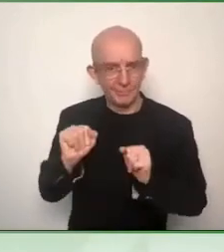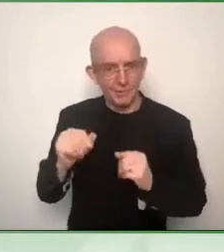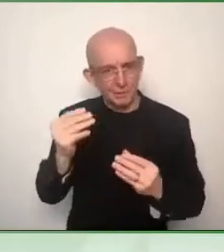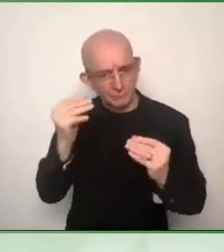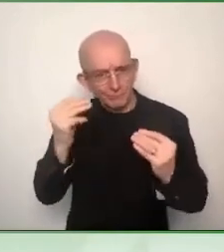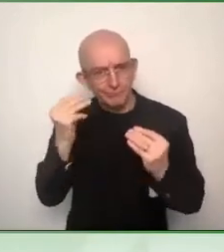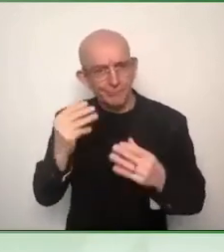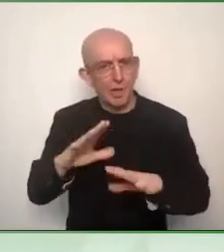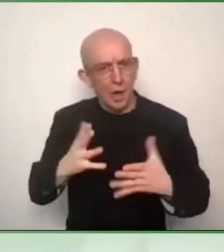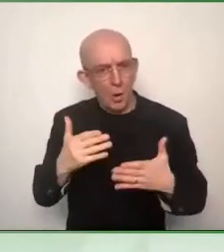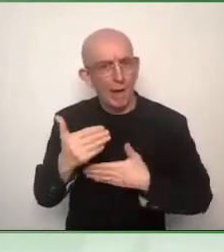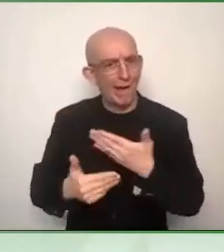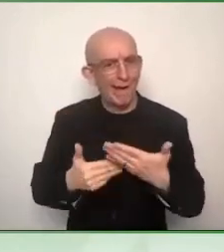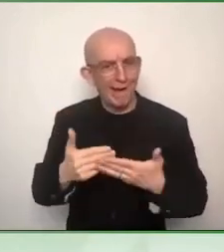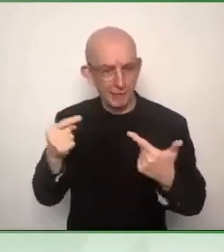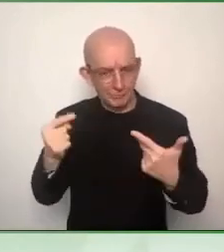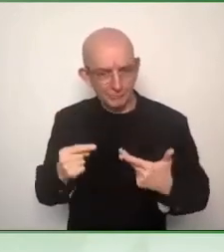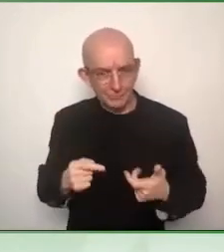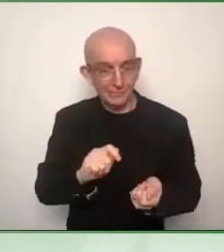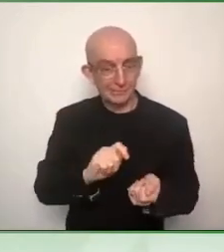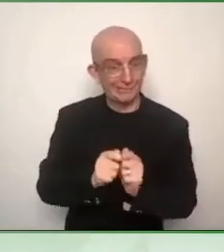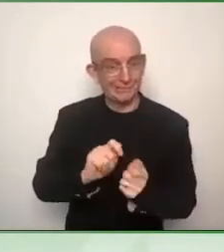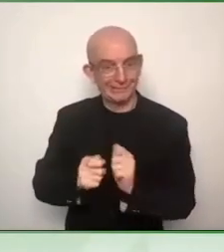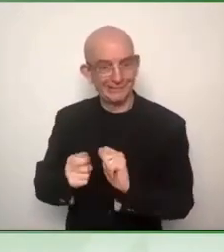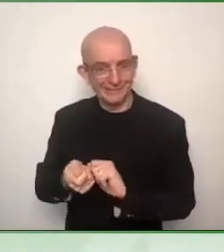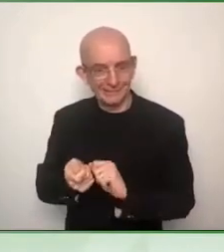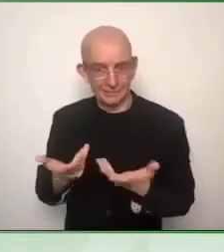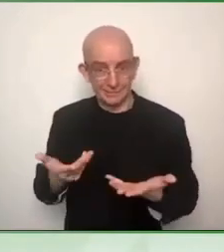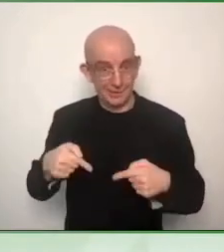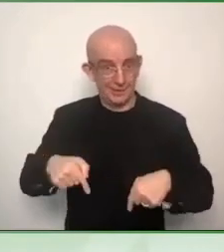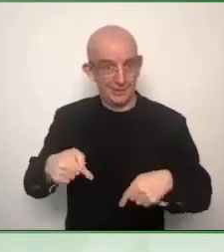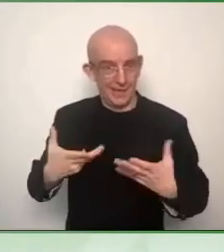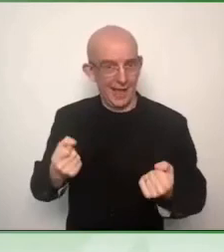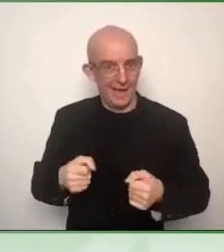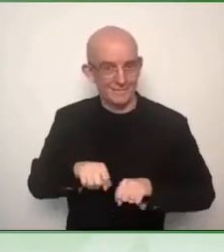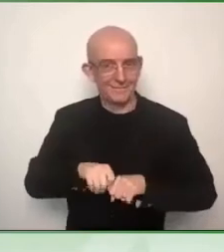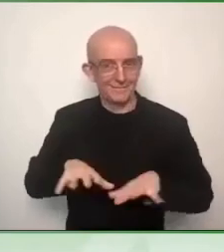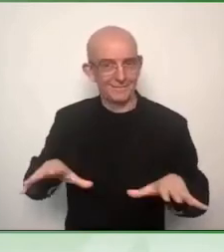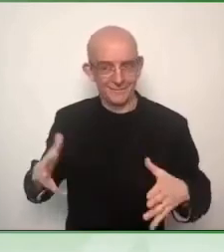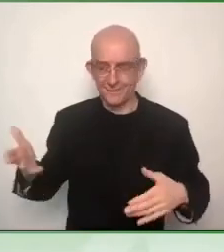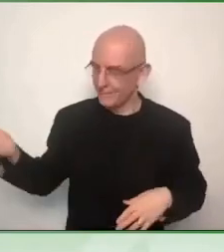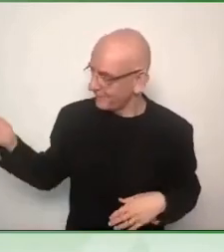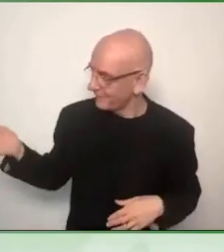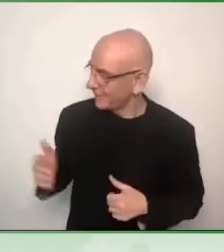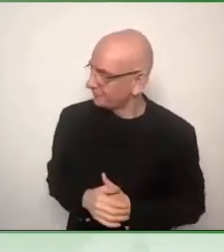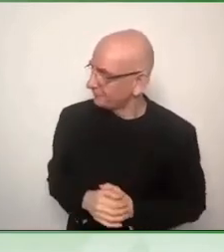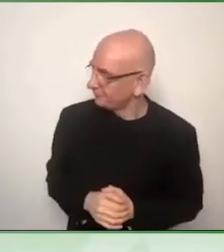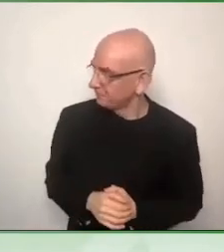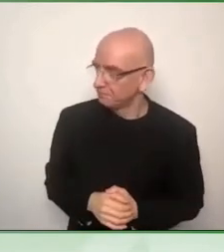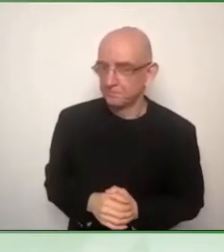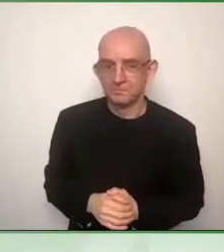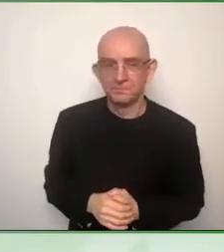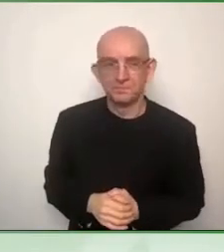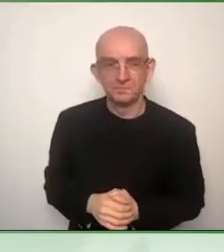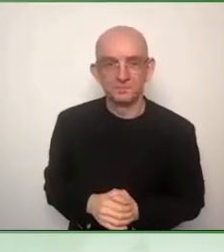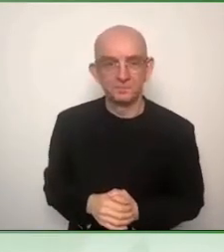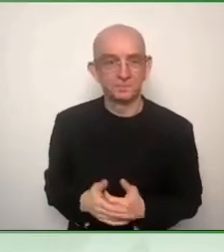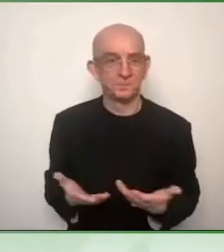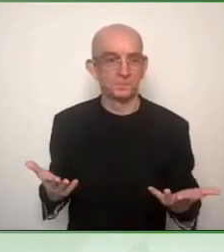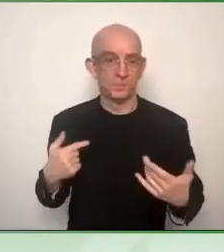didn't miss the most important things. Last that you said was maybe there will be more job opportunities for people with disabilities coming along